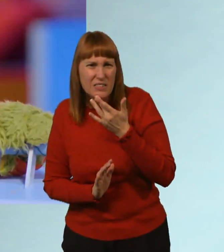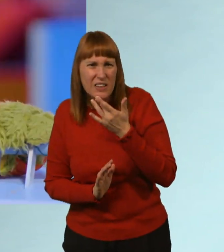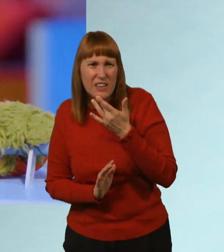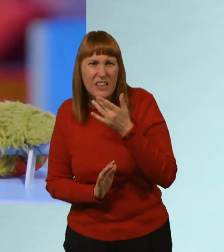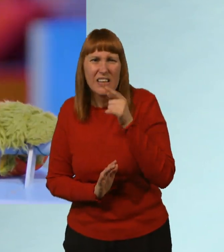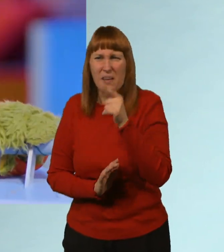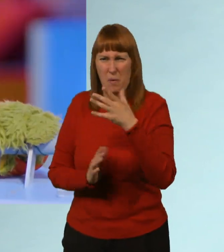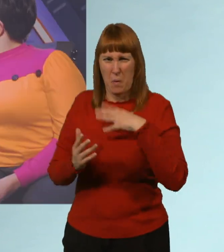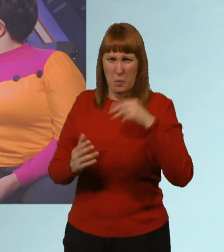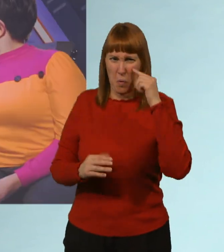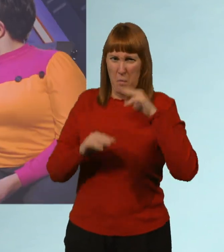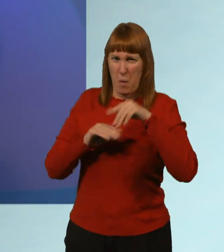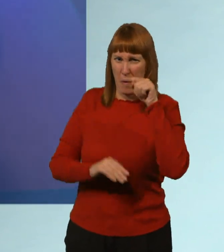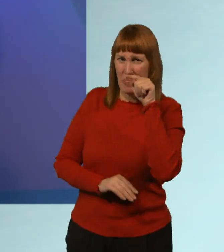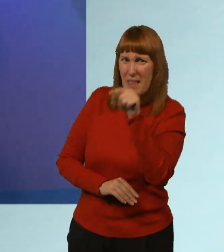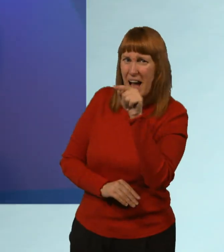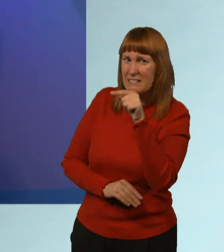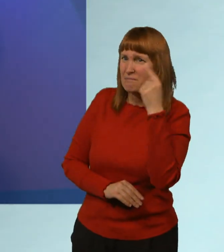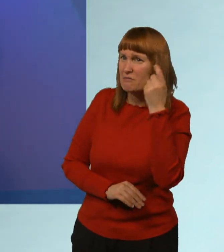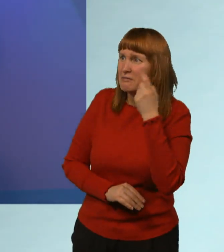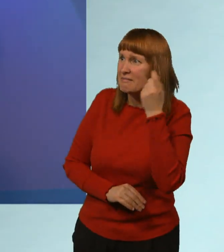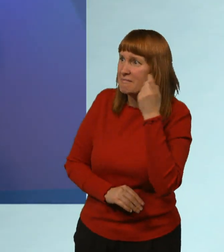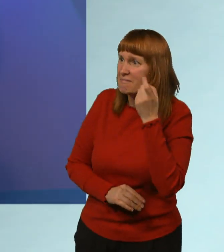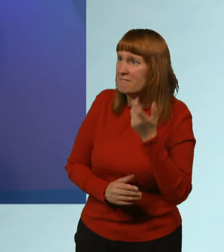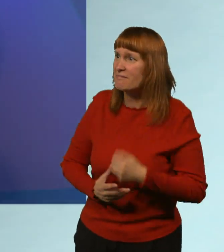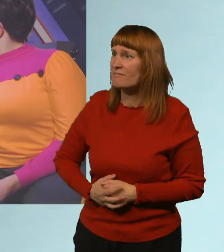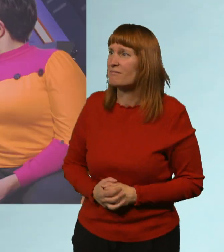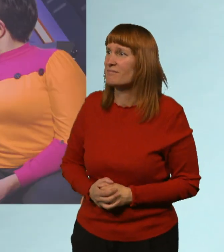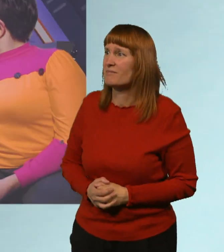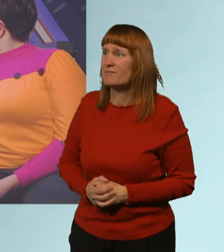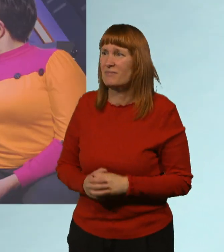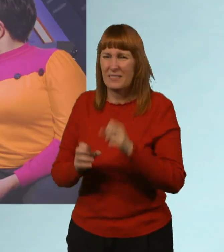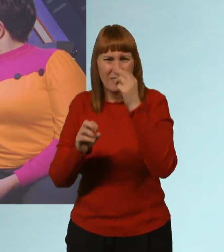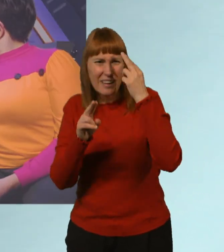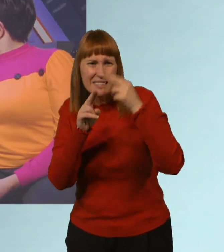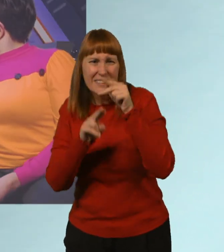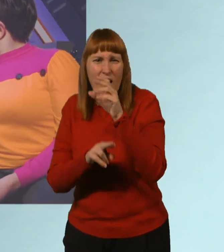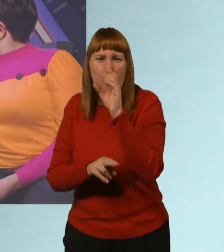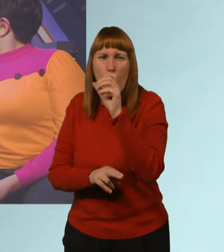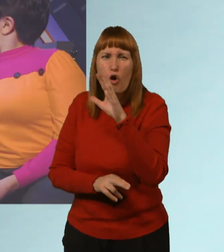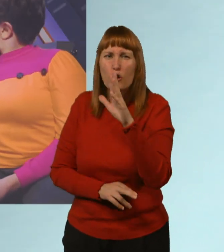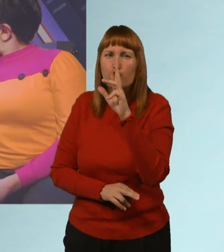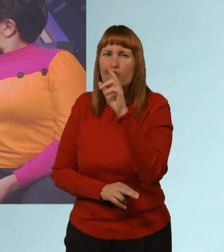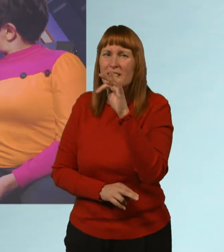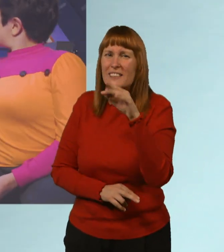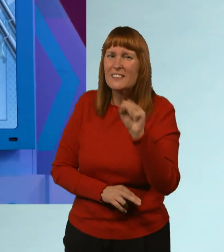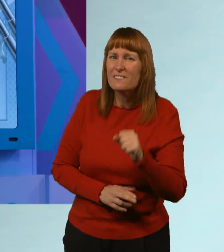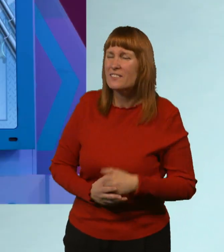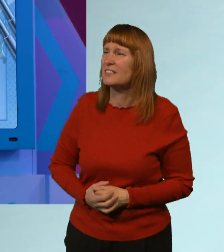more about them. Curiosity? Yes, Captain Zoom. Let's find out about coral reefs.